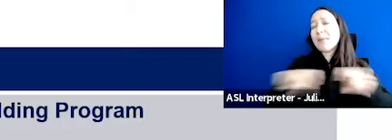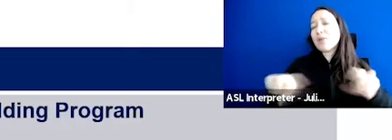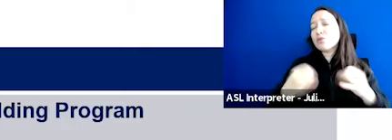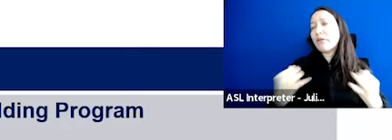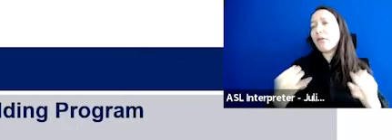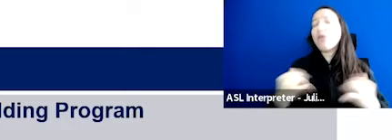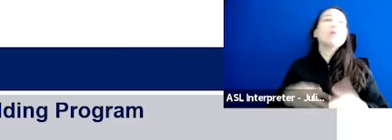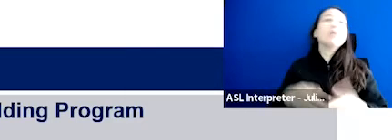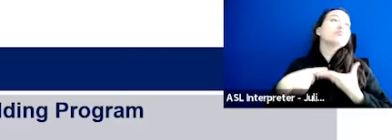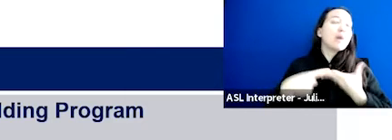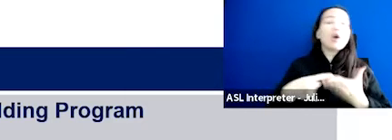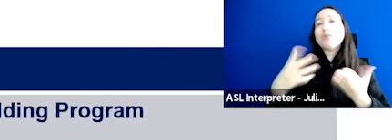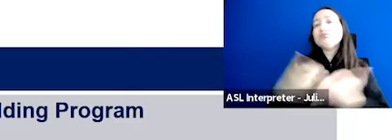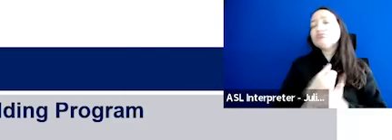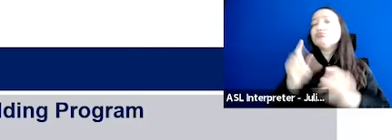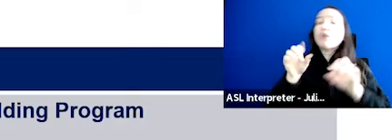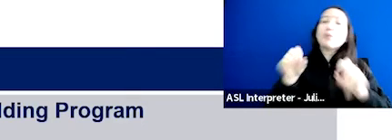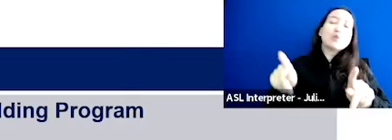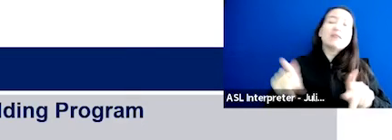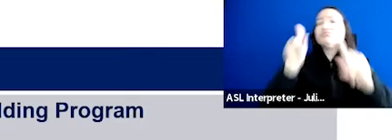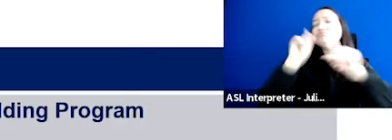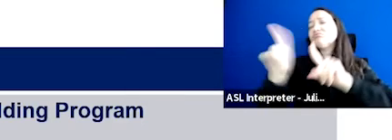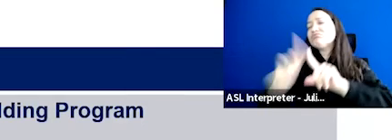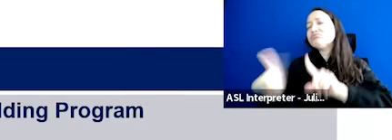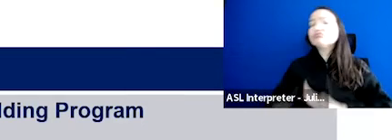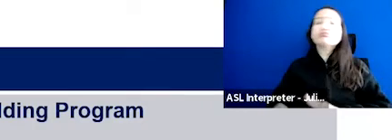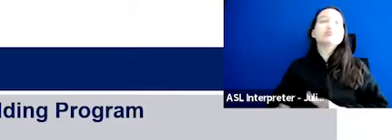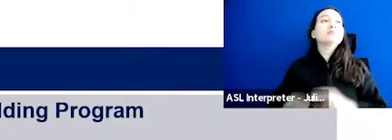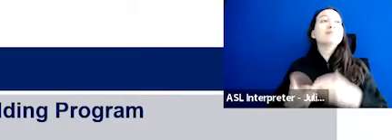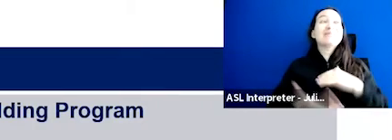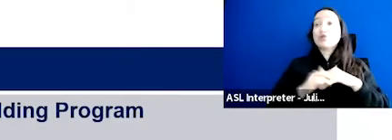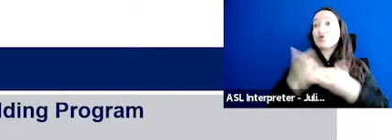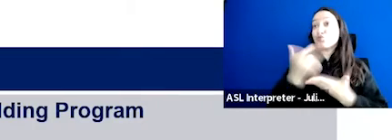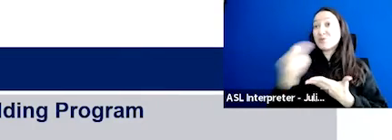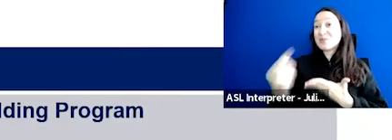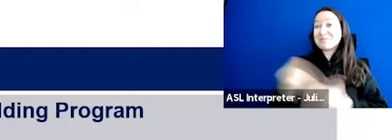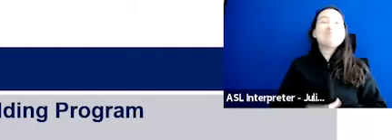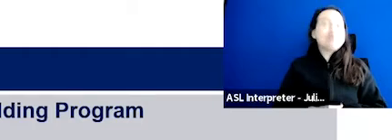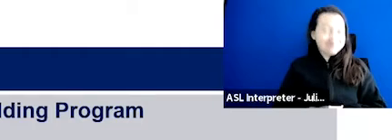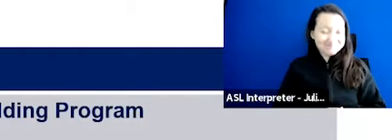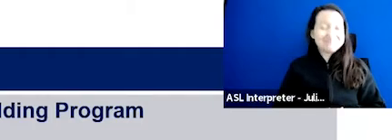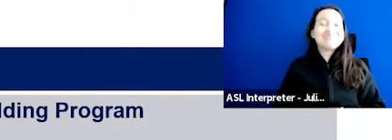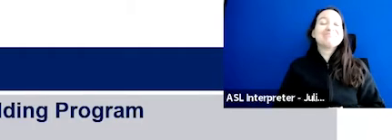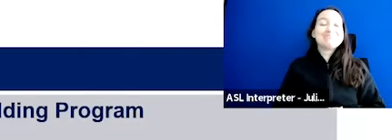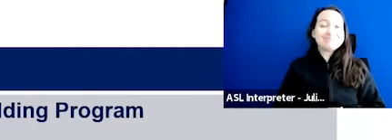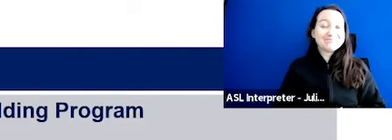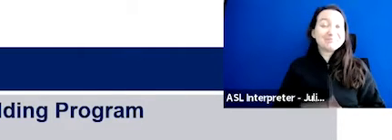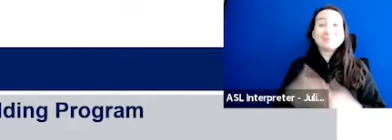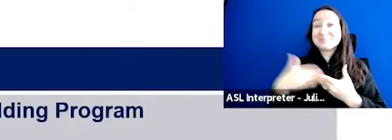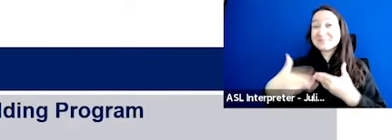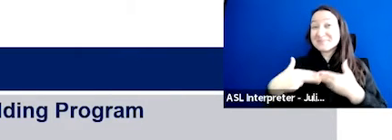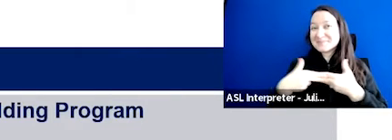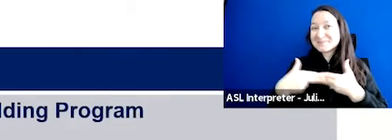Go over some grant opportunities and then we'll also just talk about some additional resources later. But next slide.